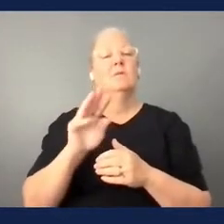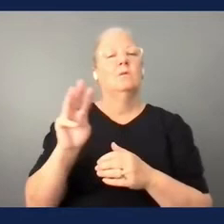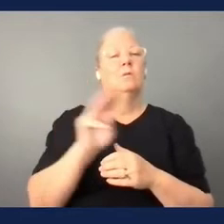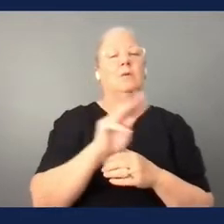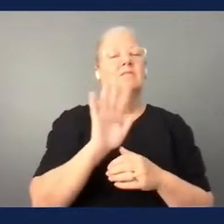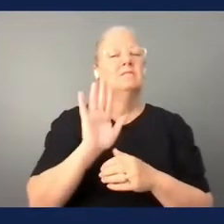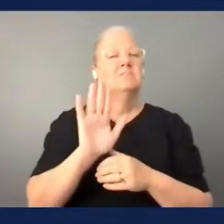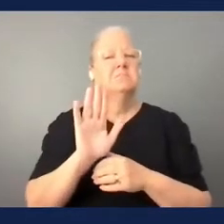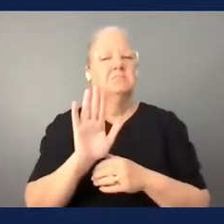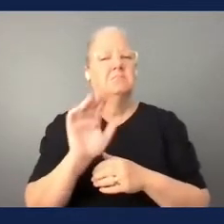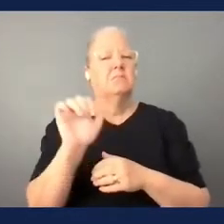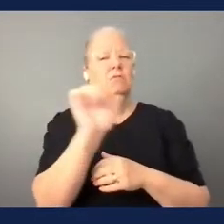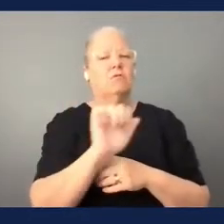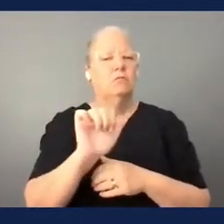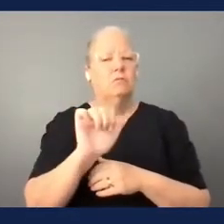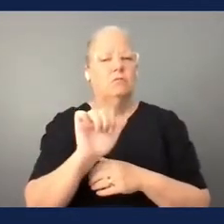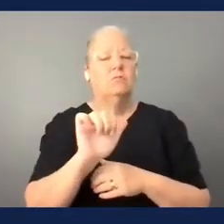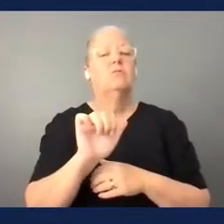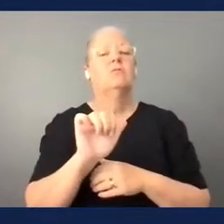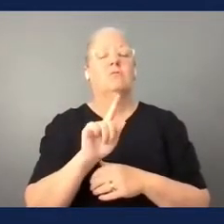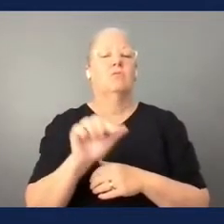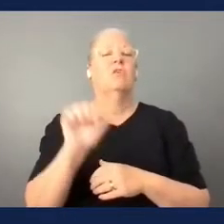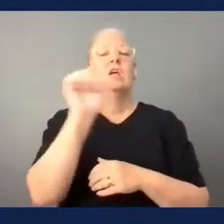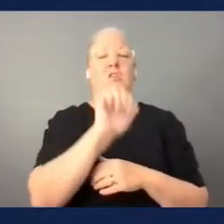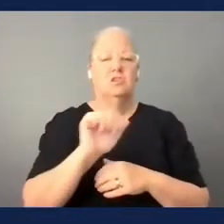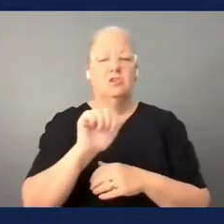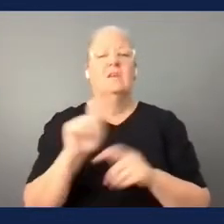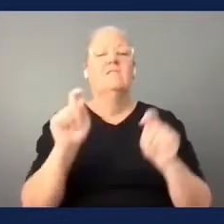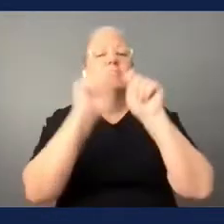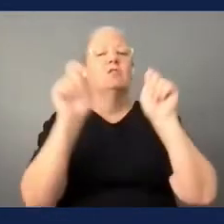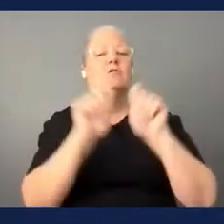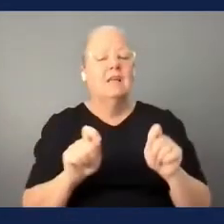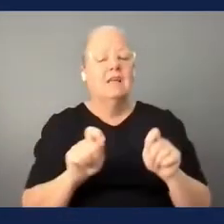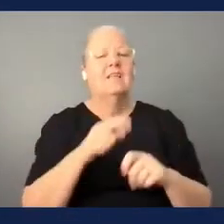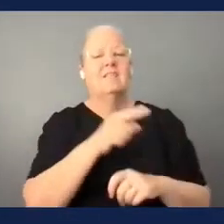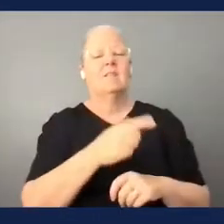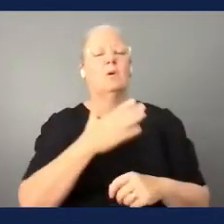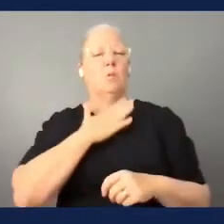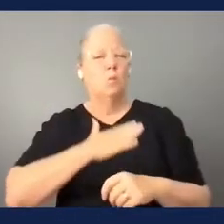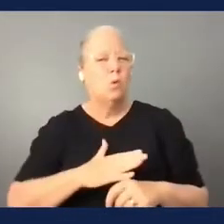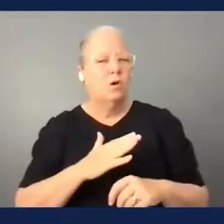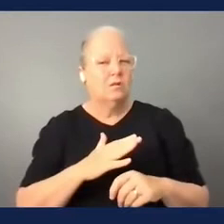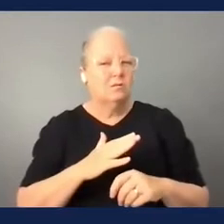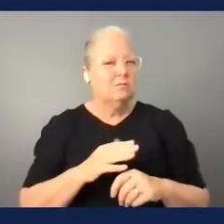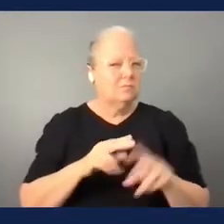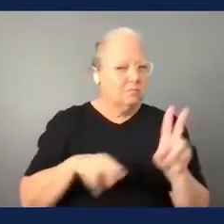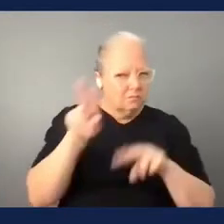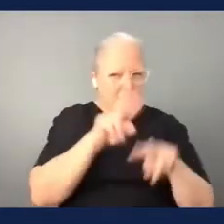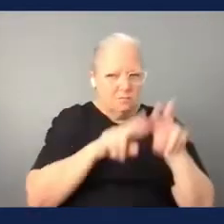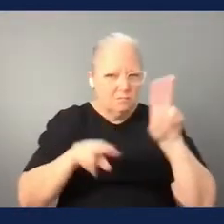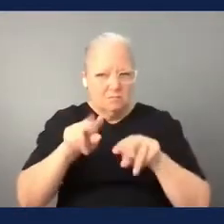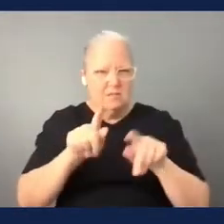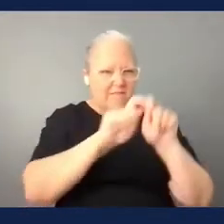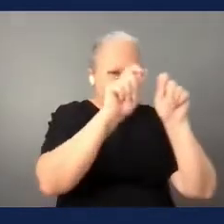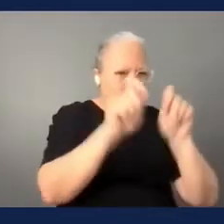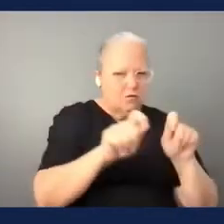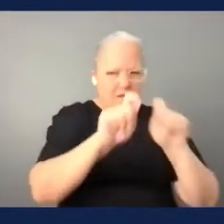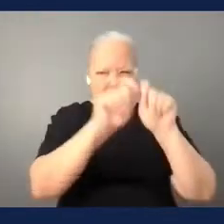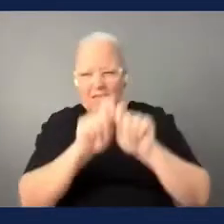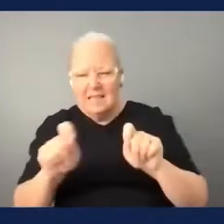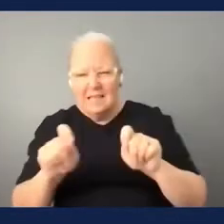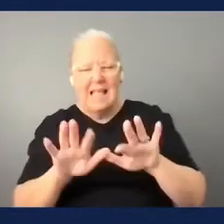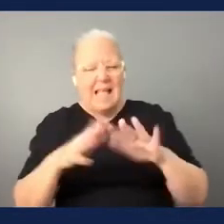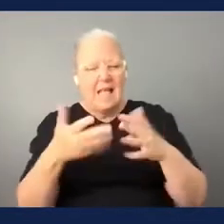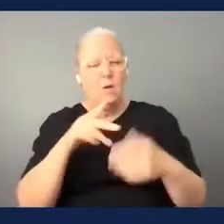the west asian football federation approach para football where they wanted to do in order to see each federation how they can develop para football in their